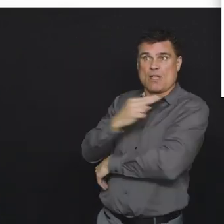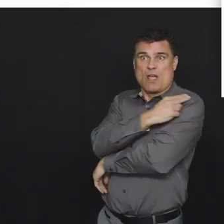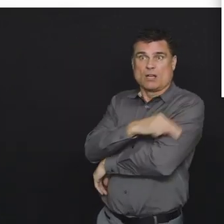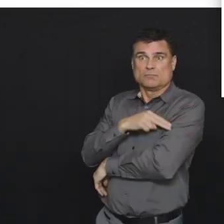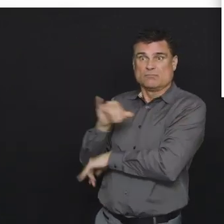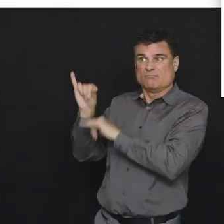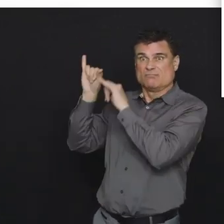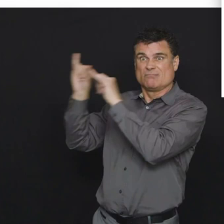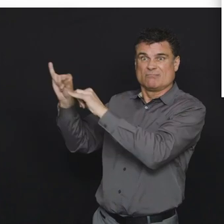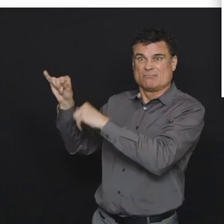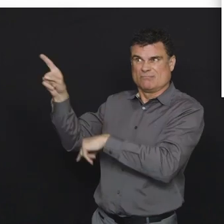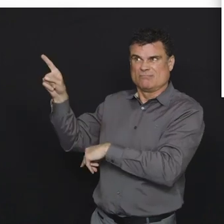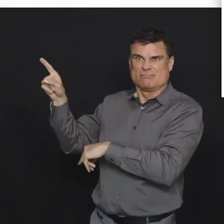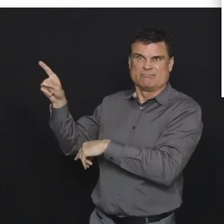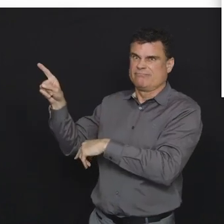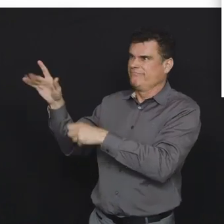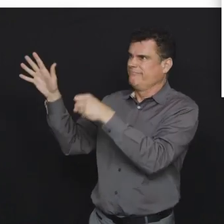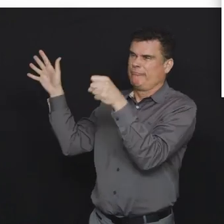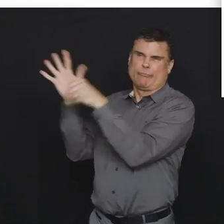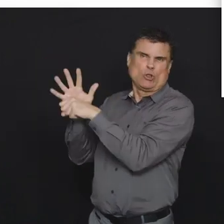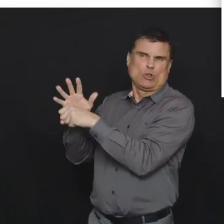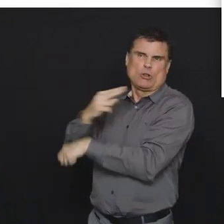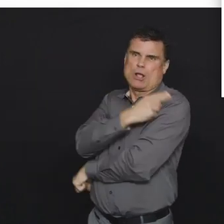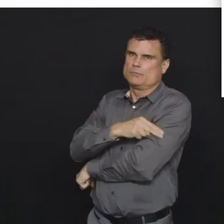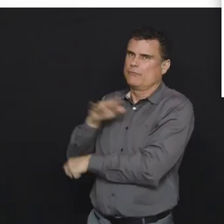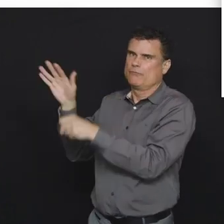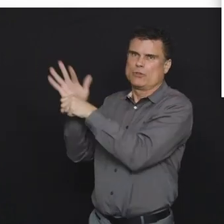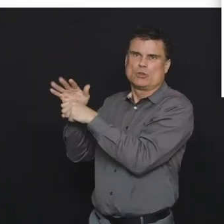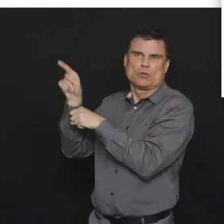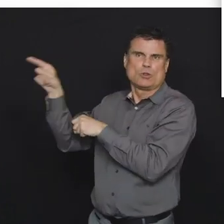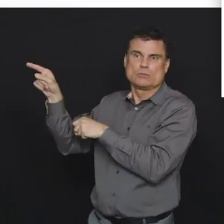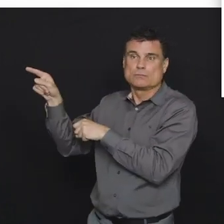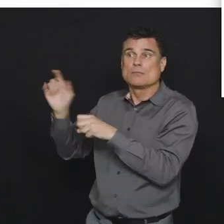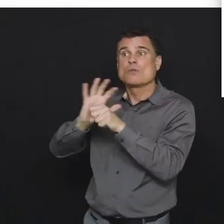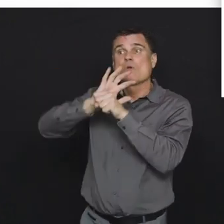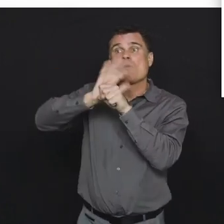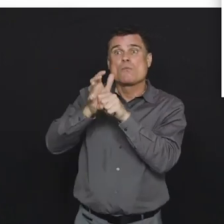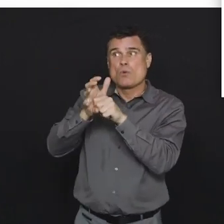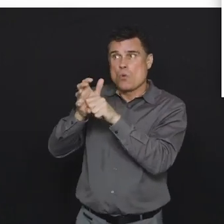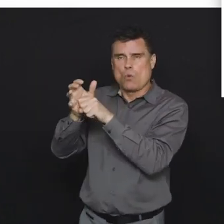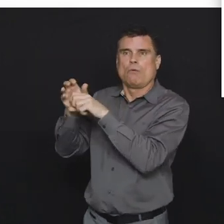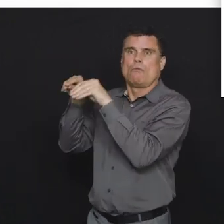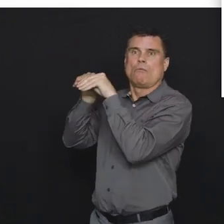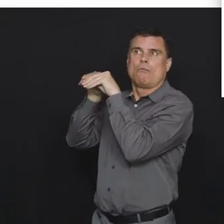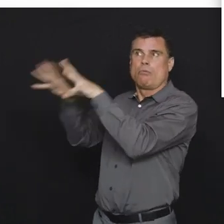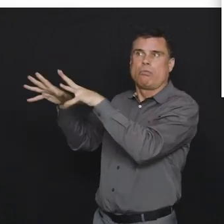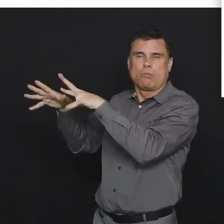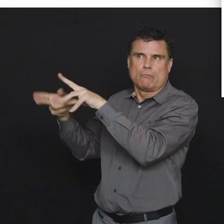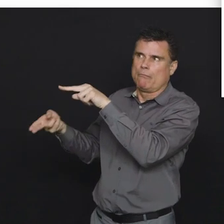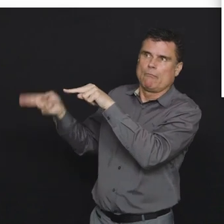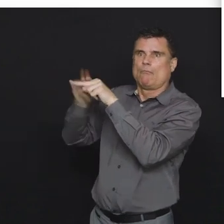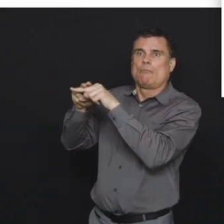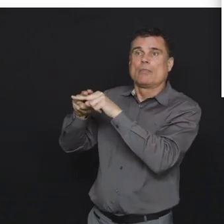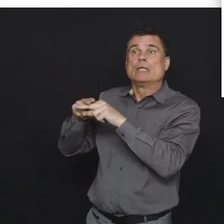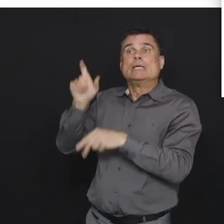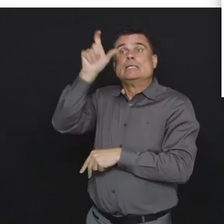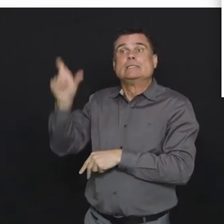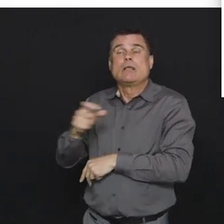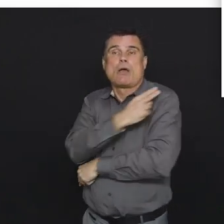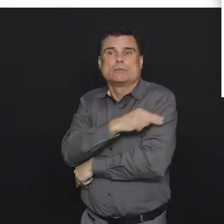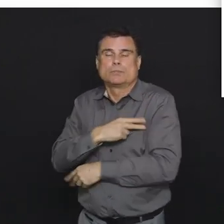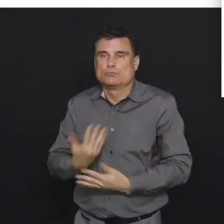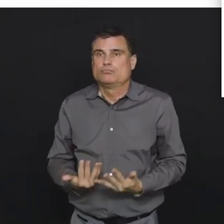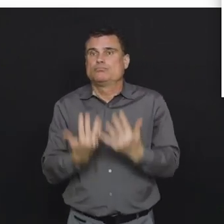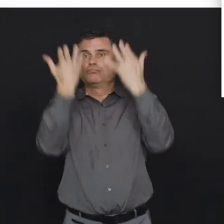at 100% capacity at the time when the surge of COVID-19 patients